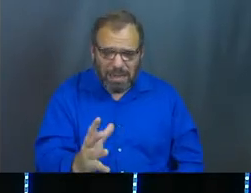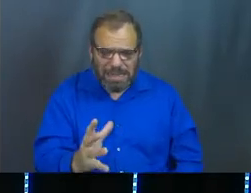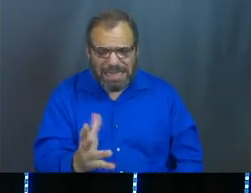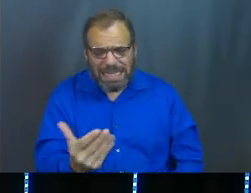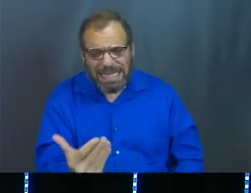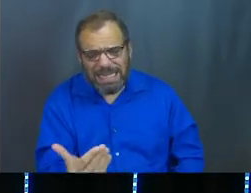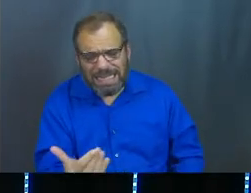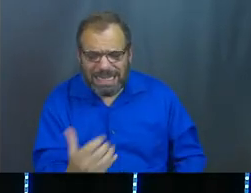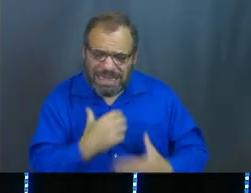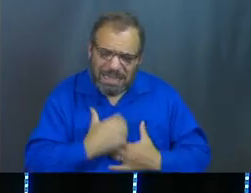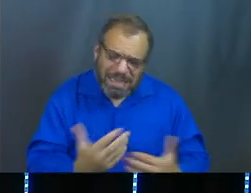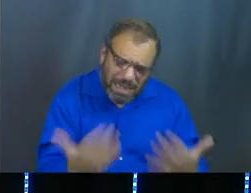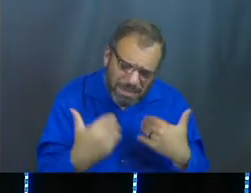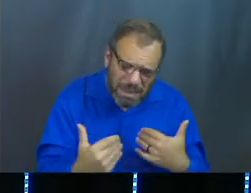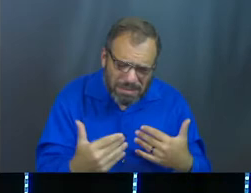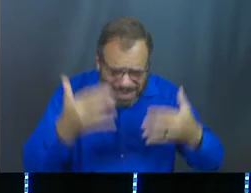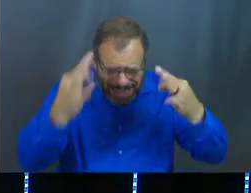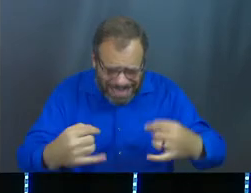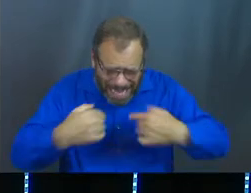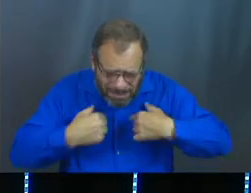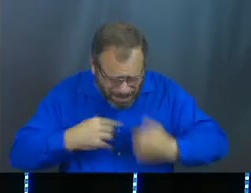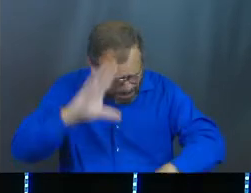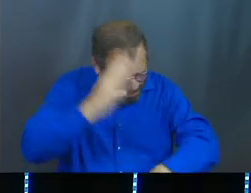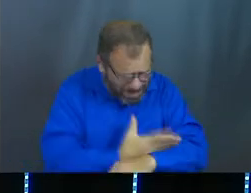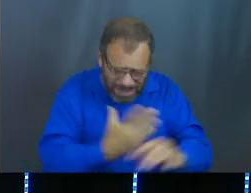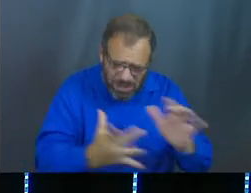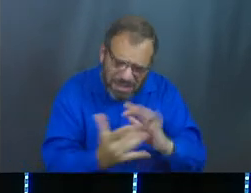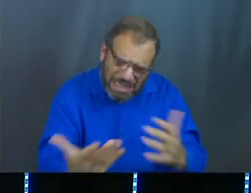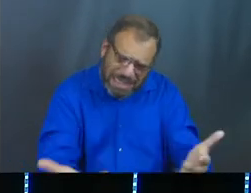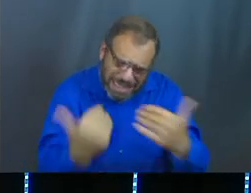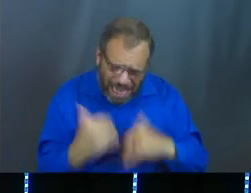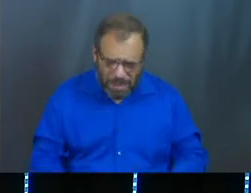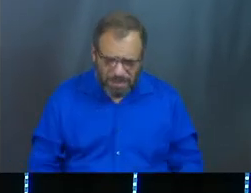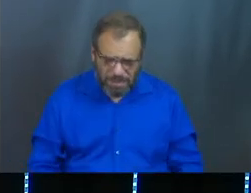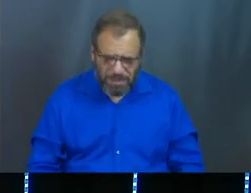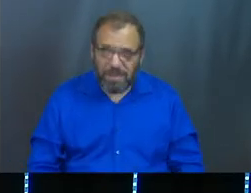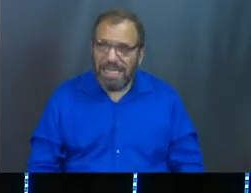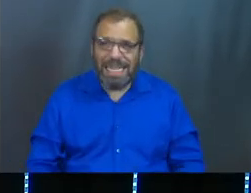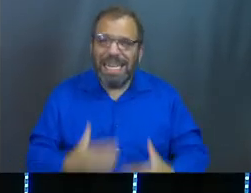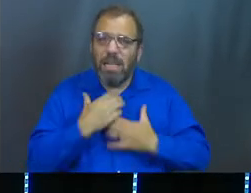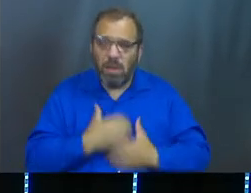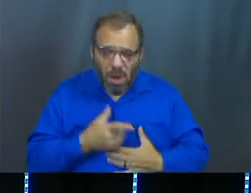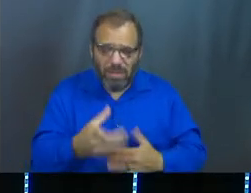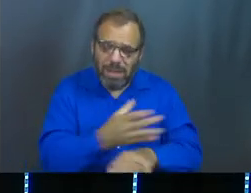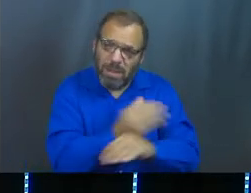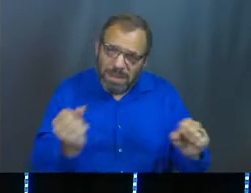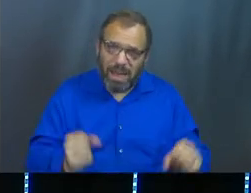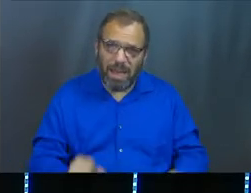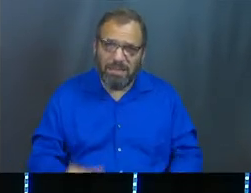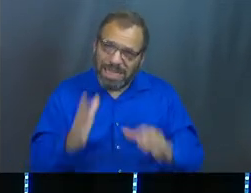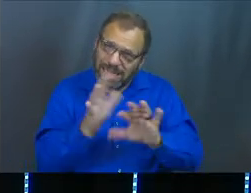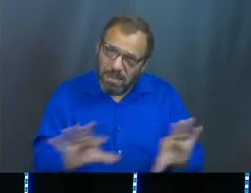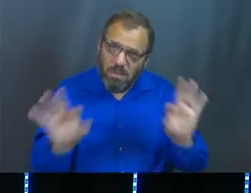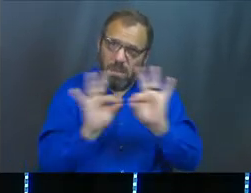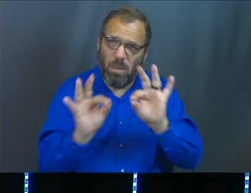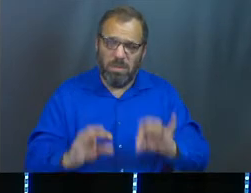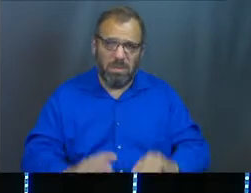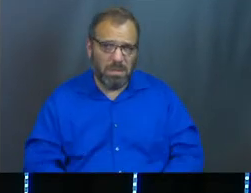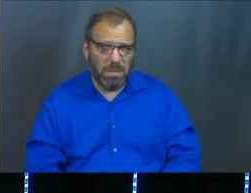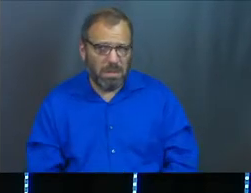longs for them to choose Jesus. He longs for them not to be destroyed. Matters.